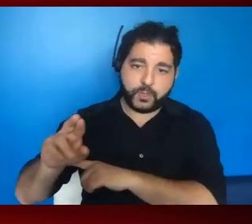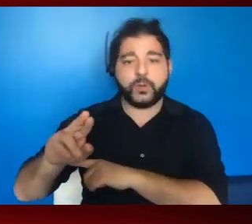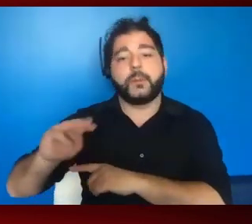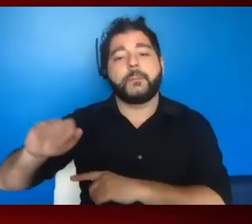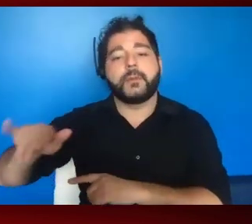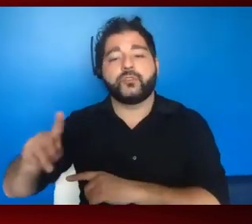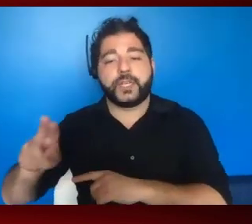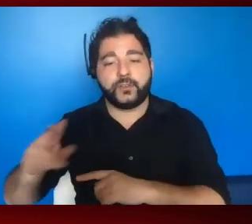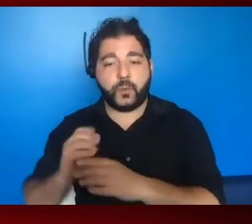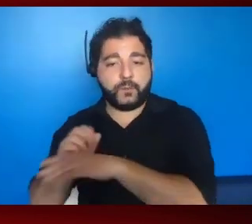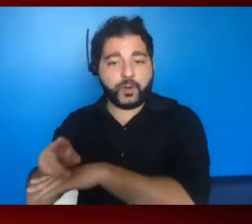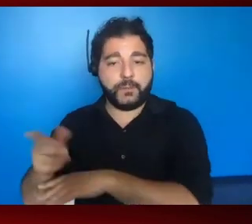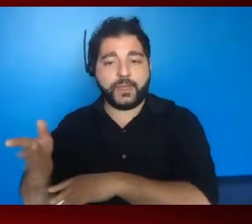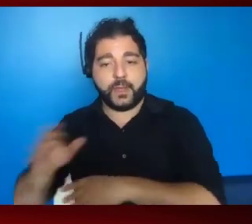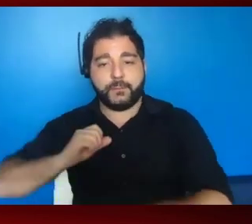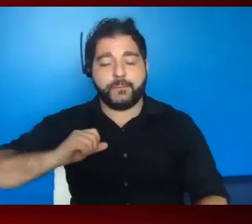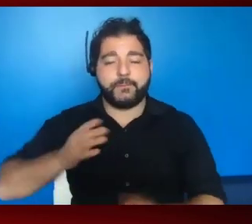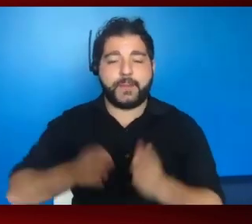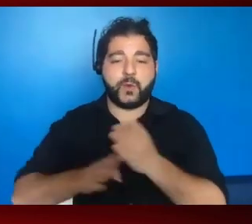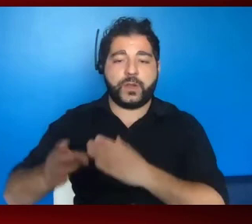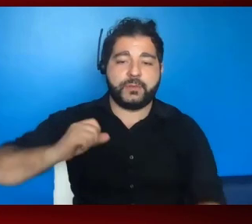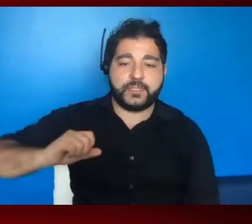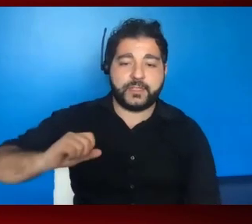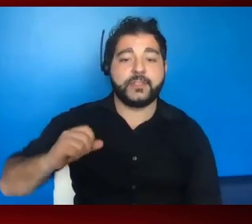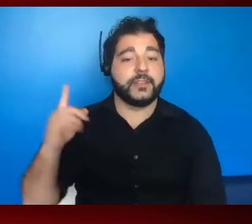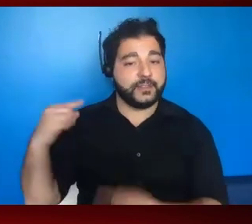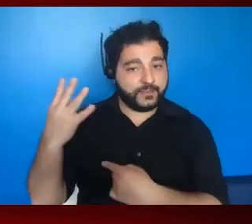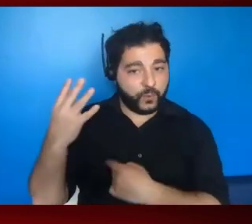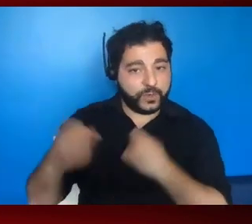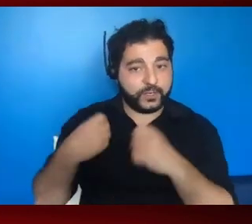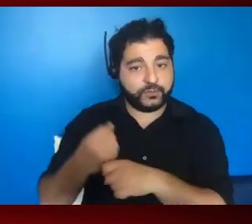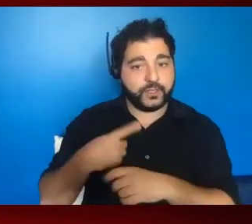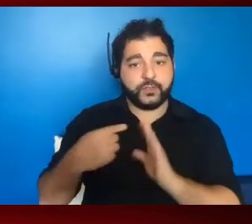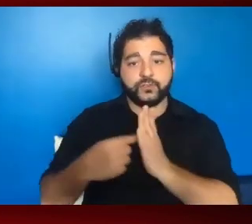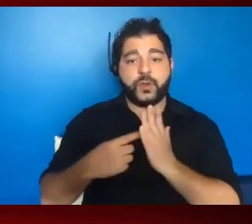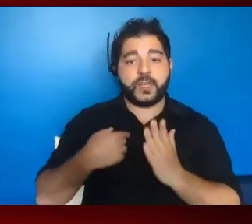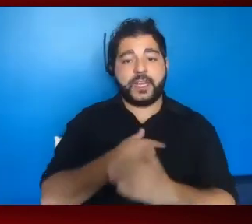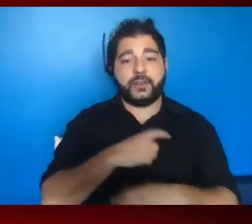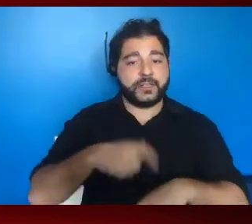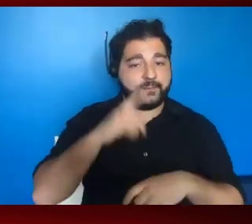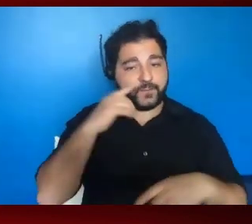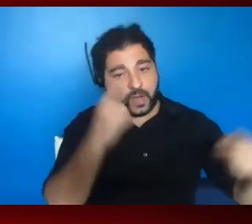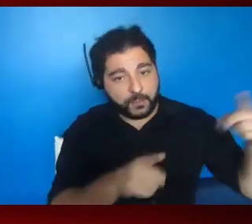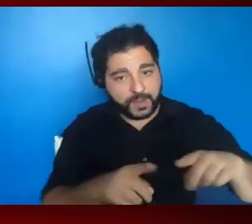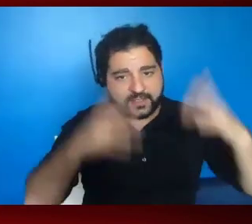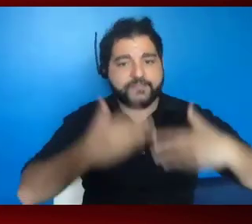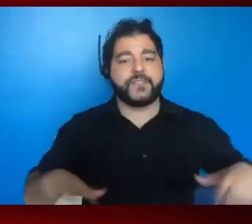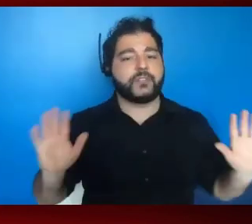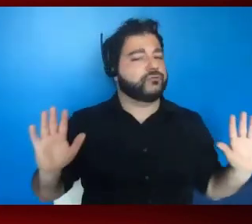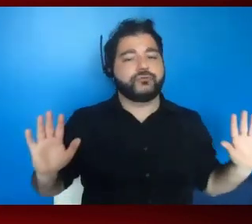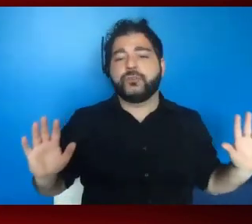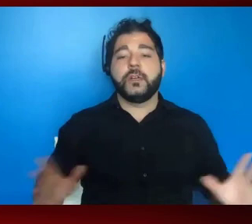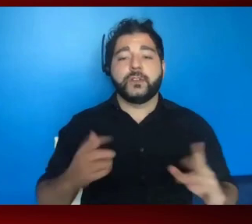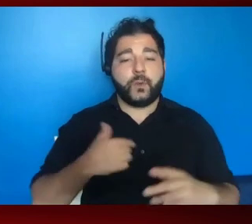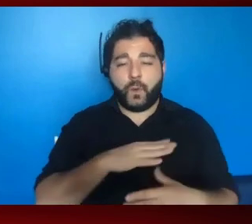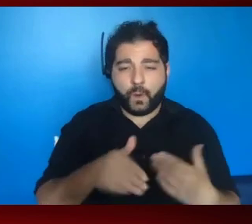resistance. To me, the past four years and the beginning of this one has shown us that the time of our compromise is over. So let's take every opportunity we